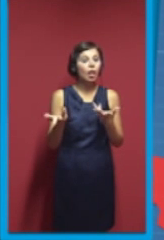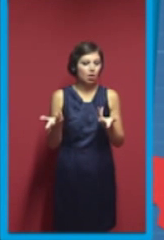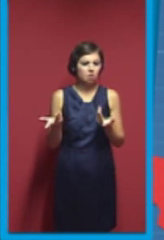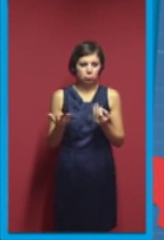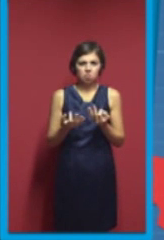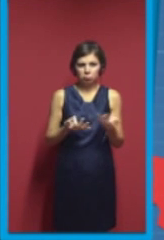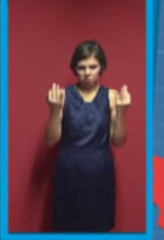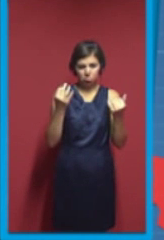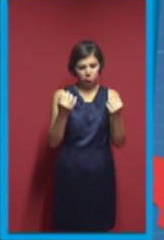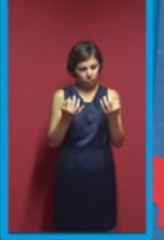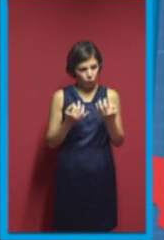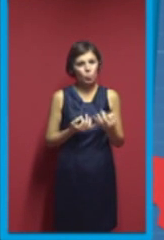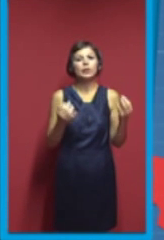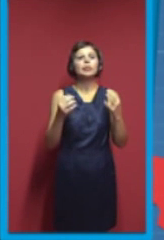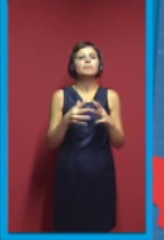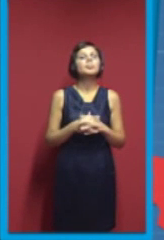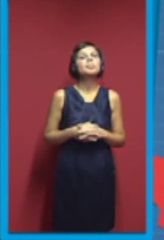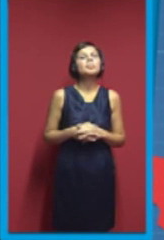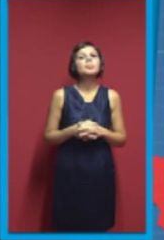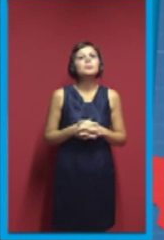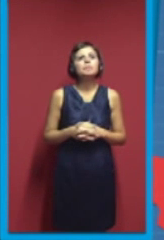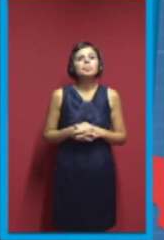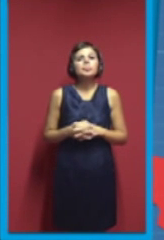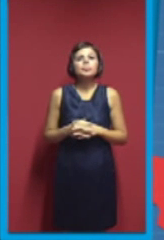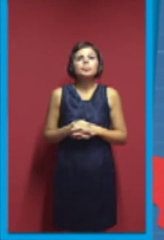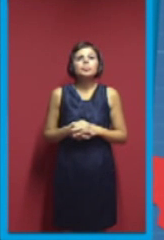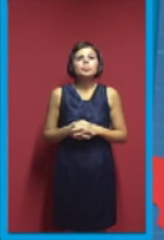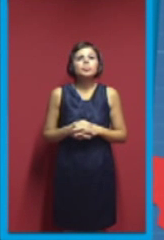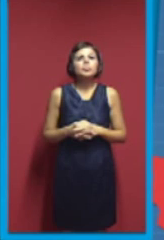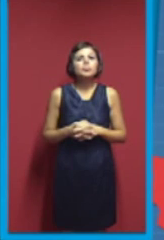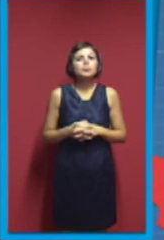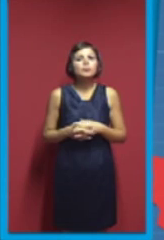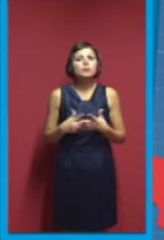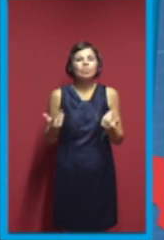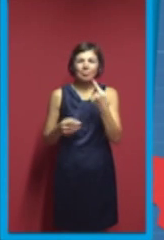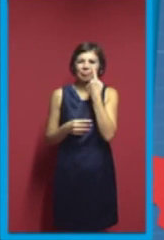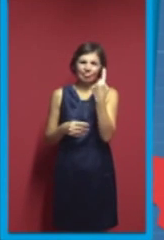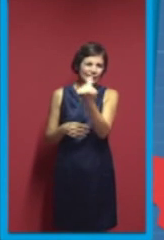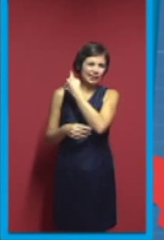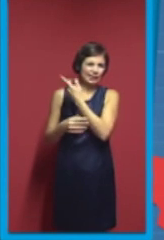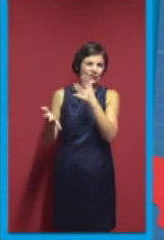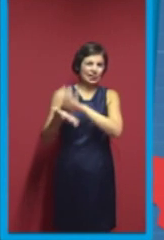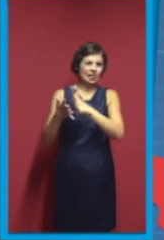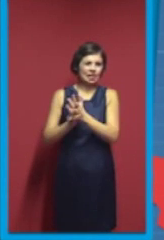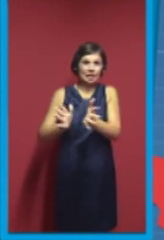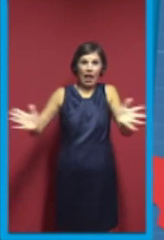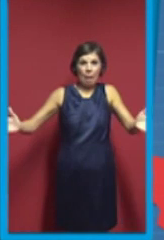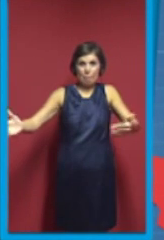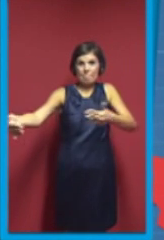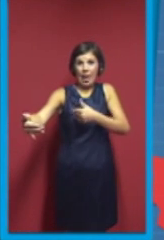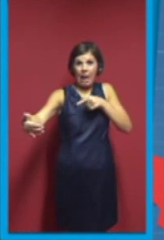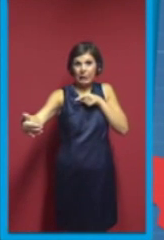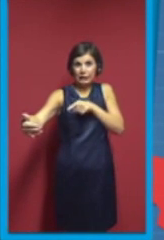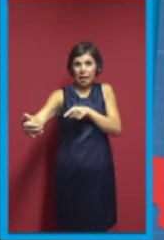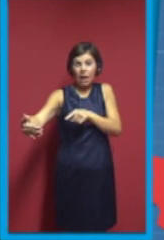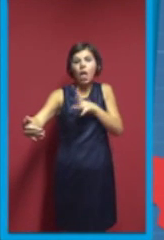But, it was the last printer which was designed solely on University of Bath. Unfortunately, I think